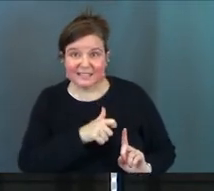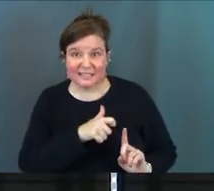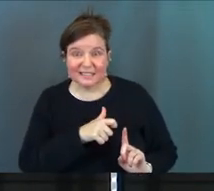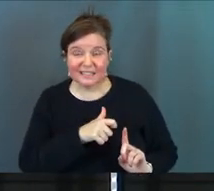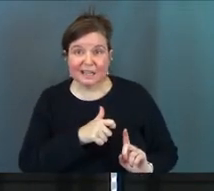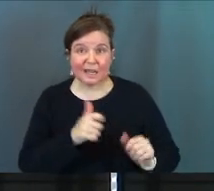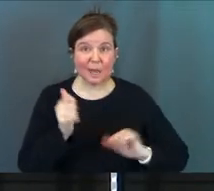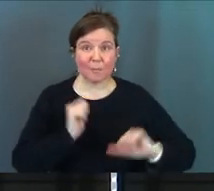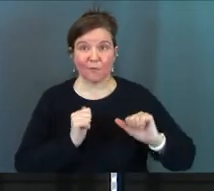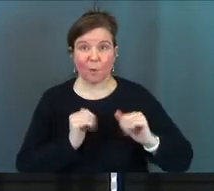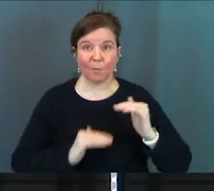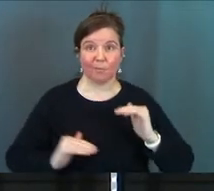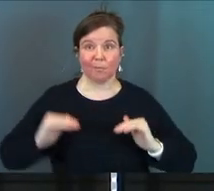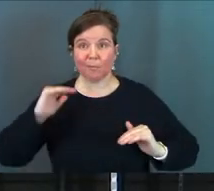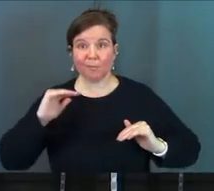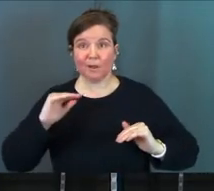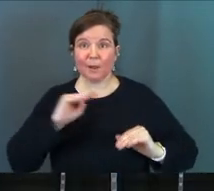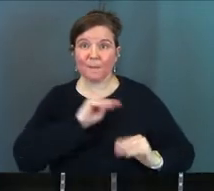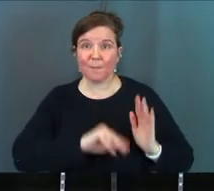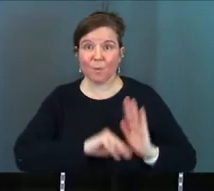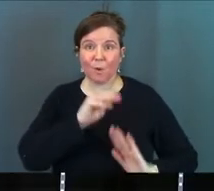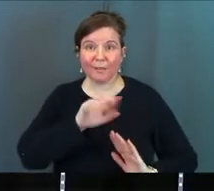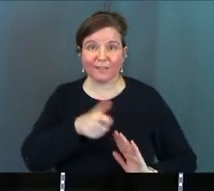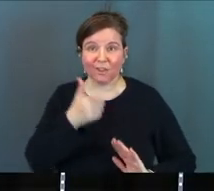outperform morally the other guy